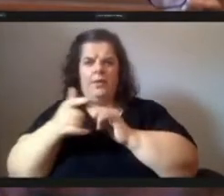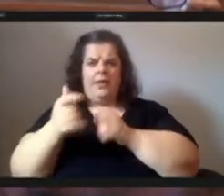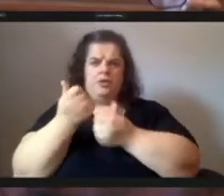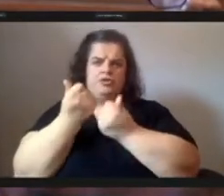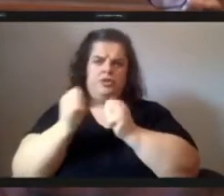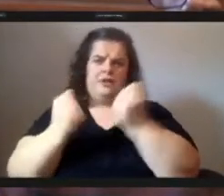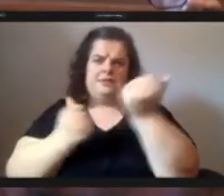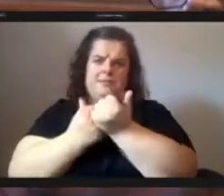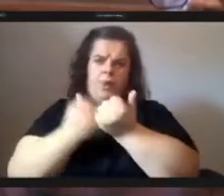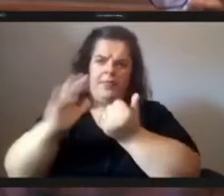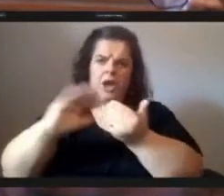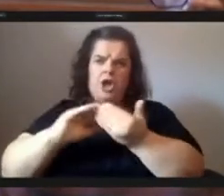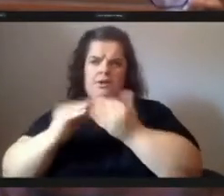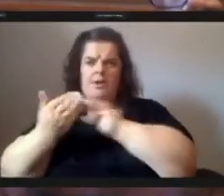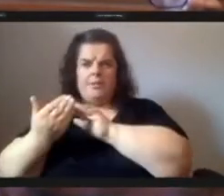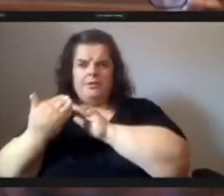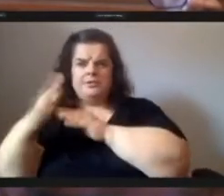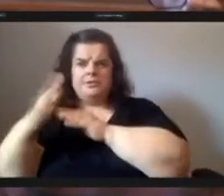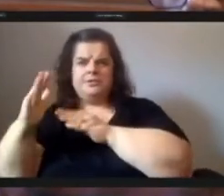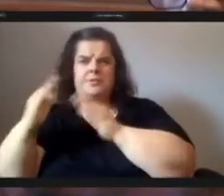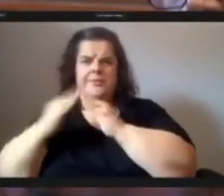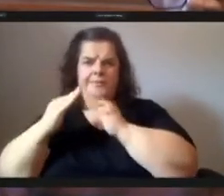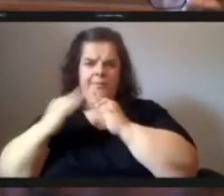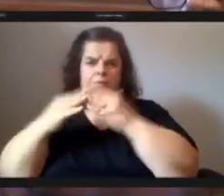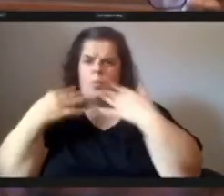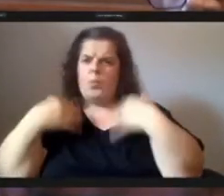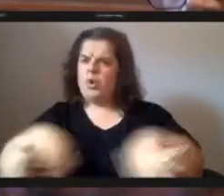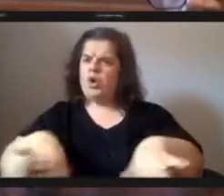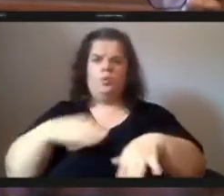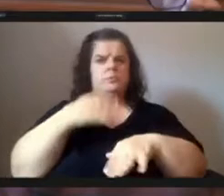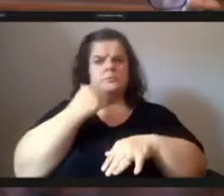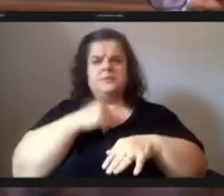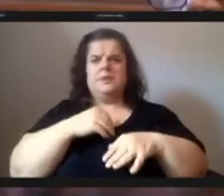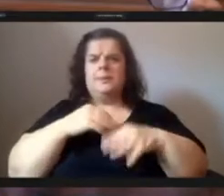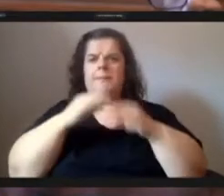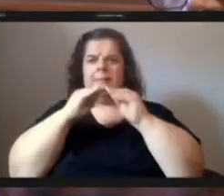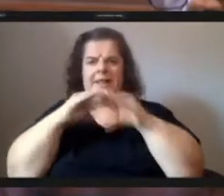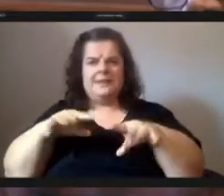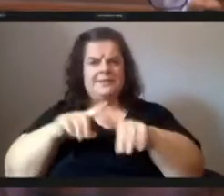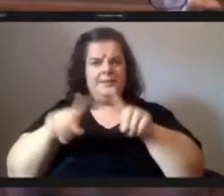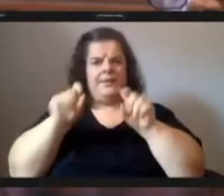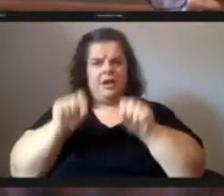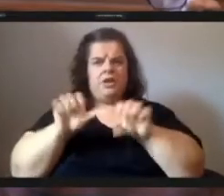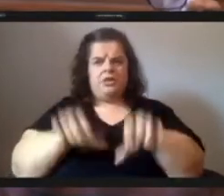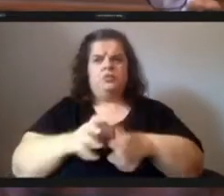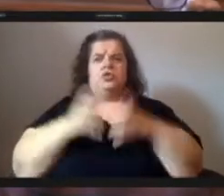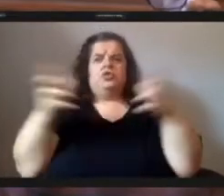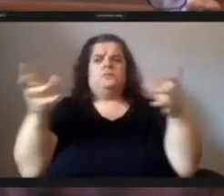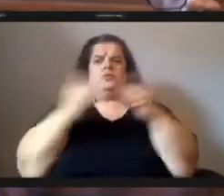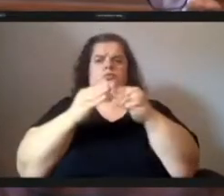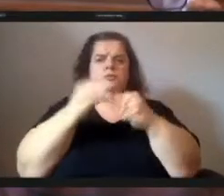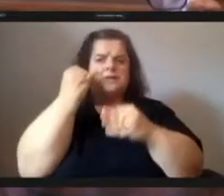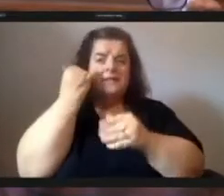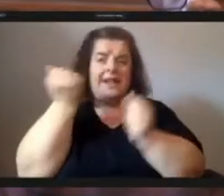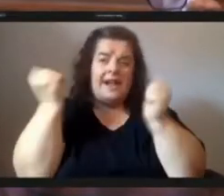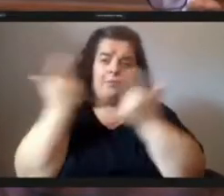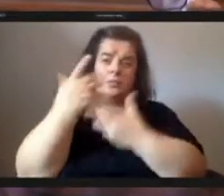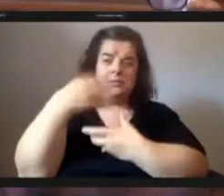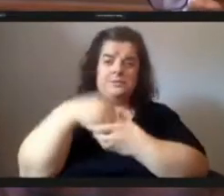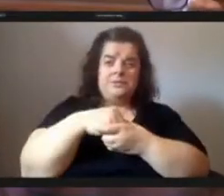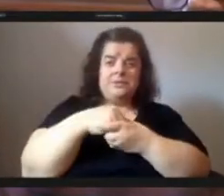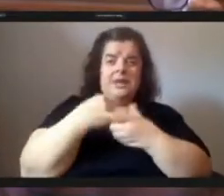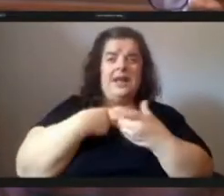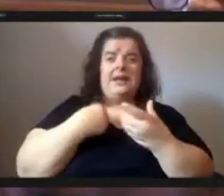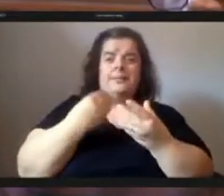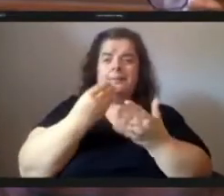their neighbors their communities is a blessing but they could do so much more if everyone involved had support your support